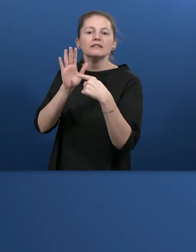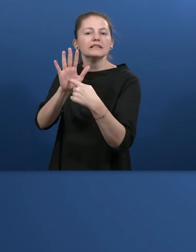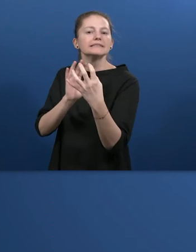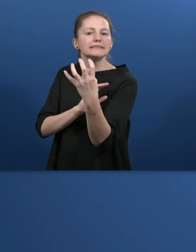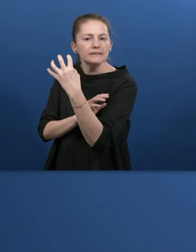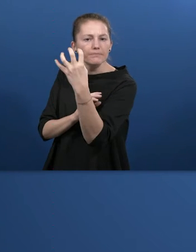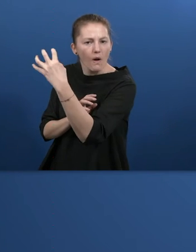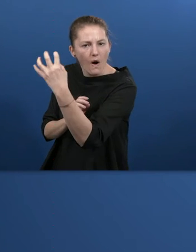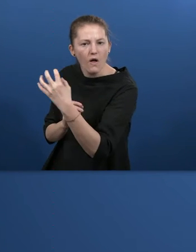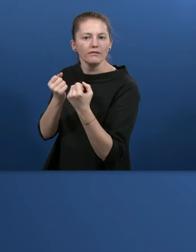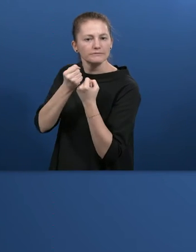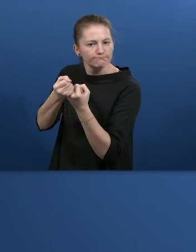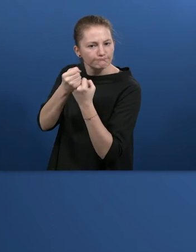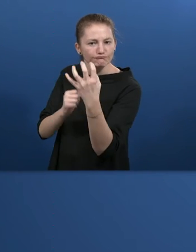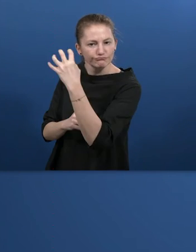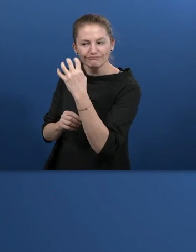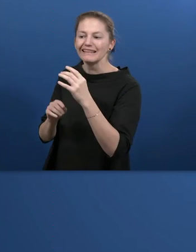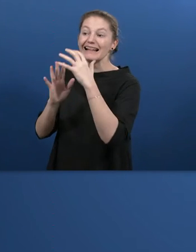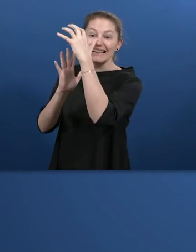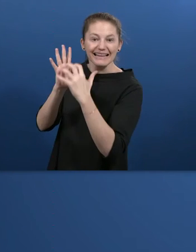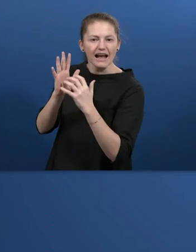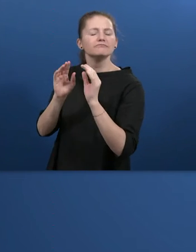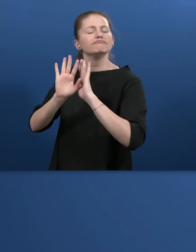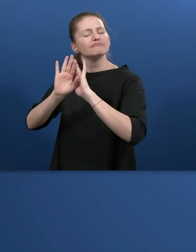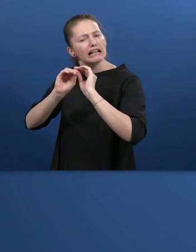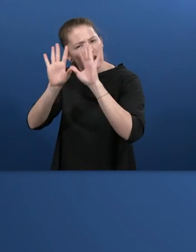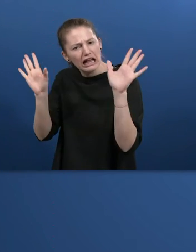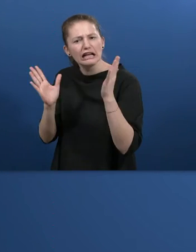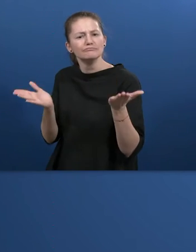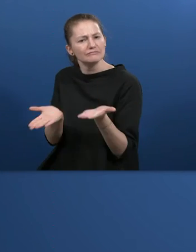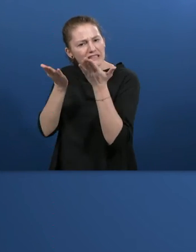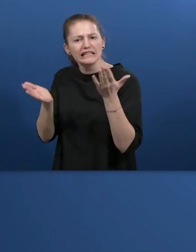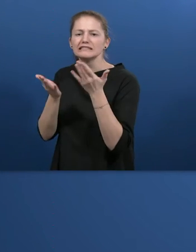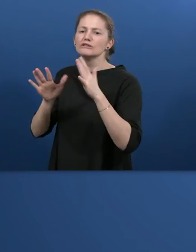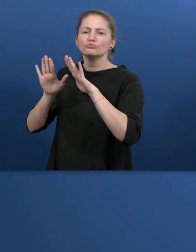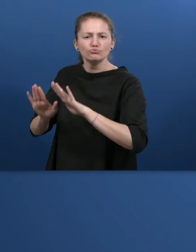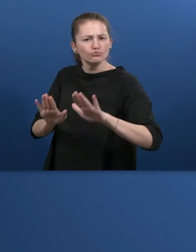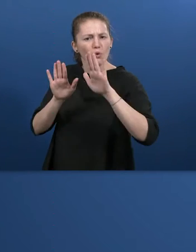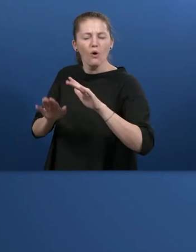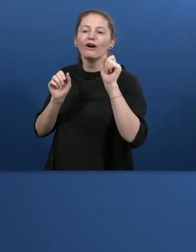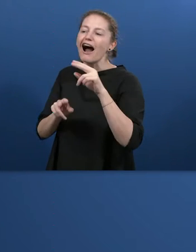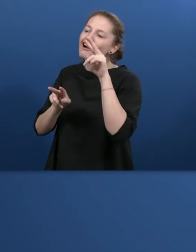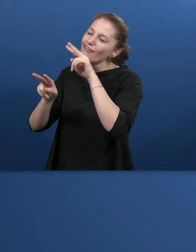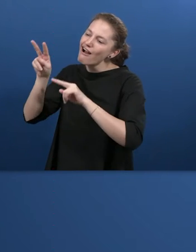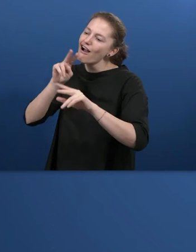symbols and the texture is very